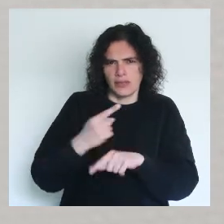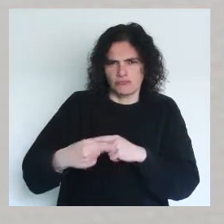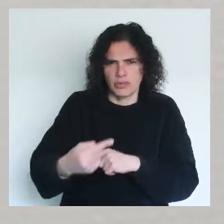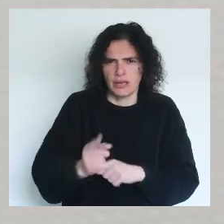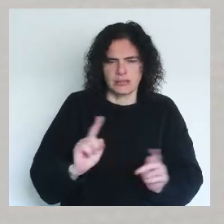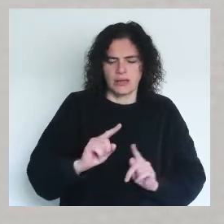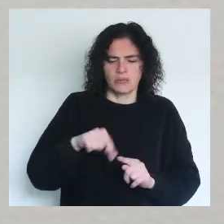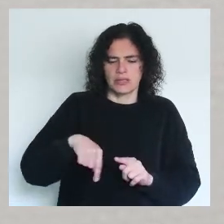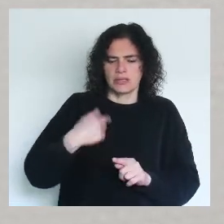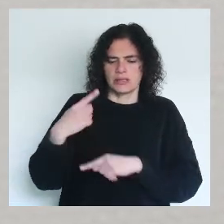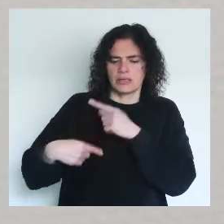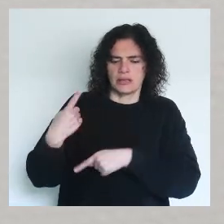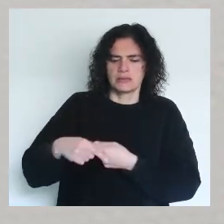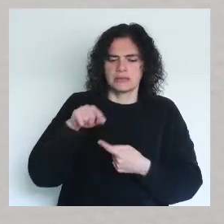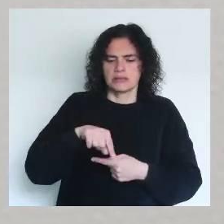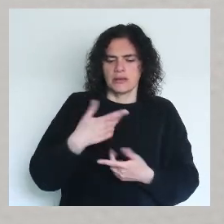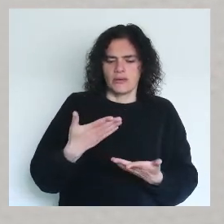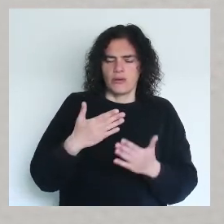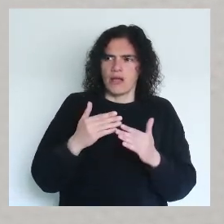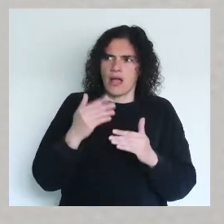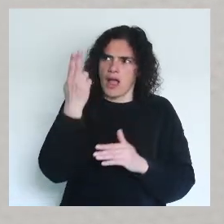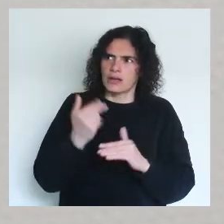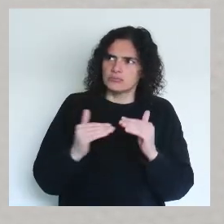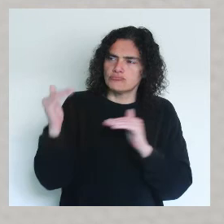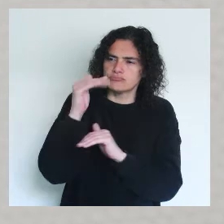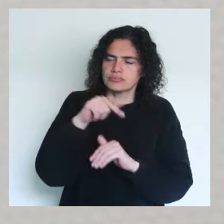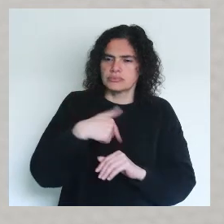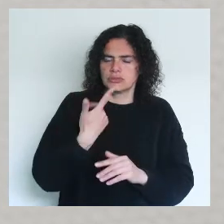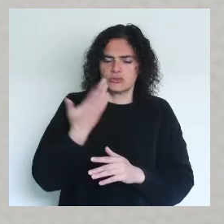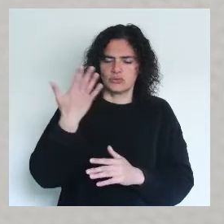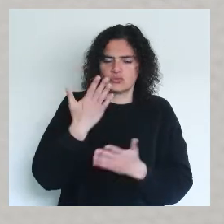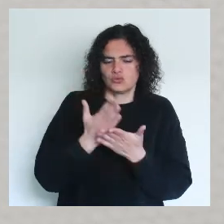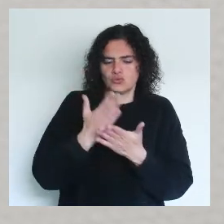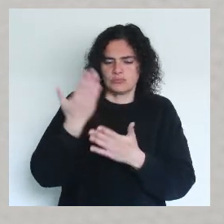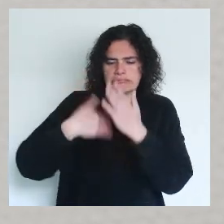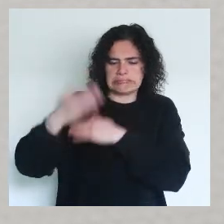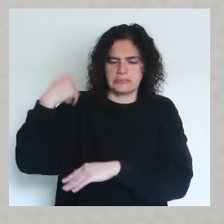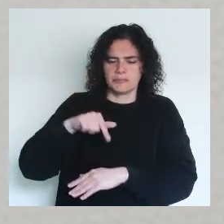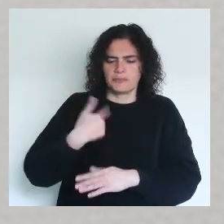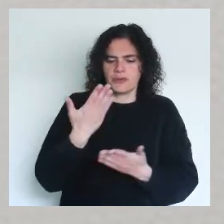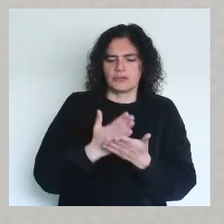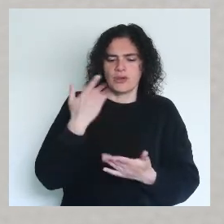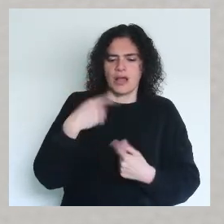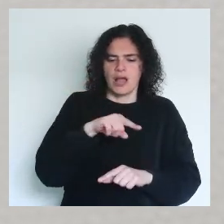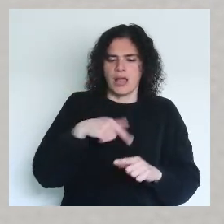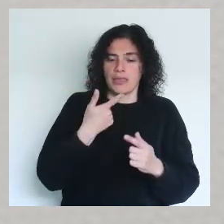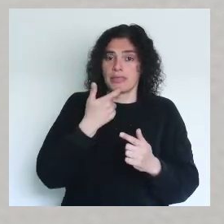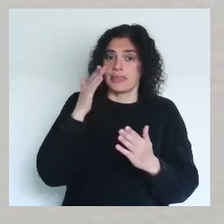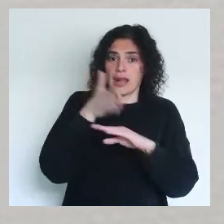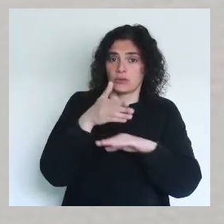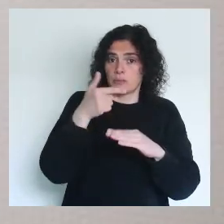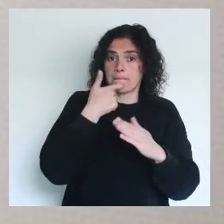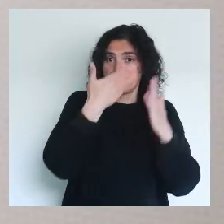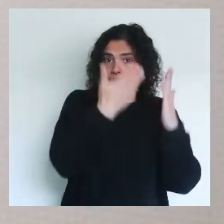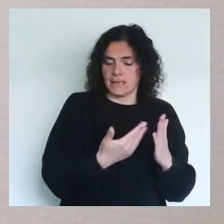activity, but here the tradition of maybe high art art and fresco, as this work only exists directly